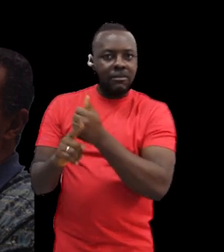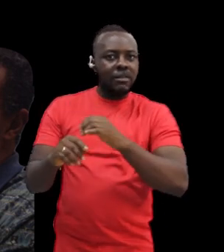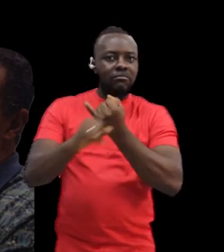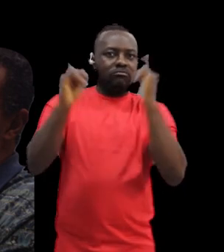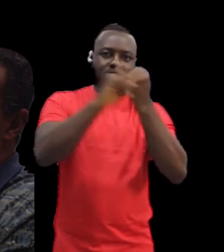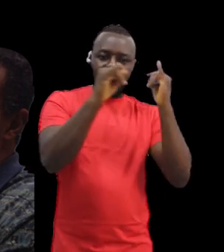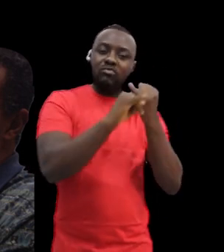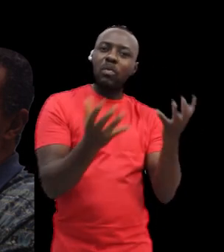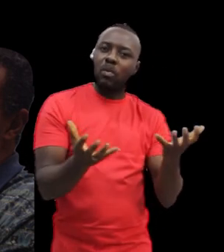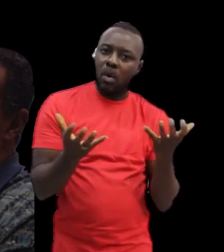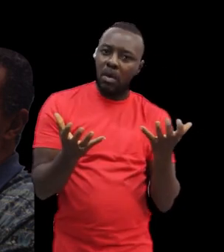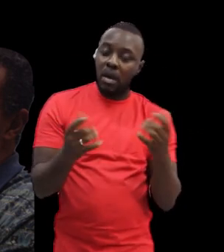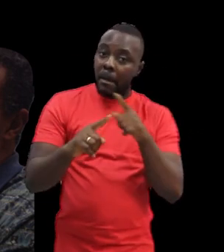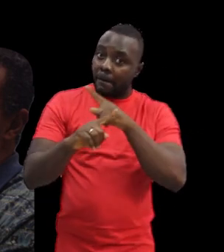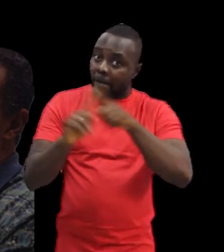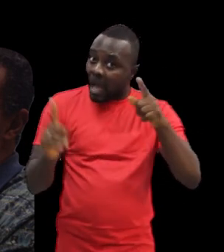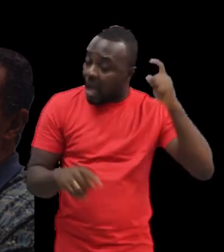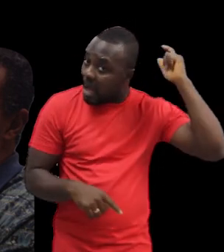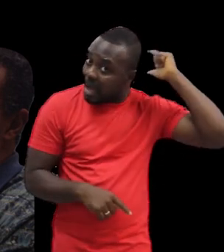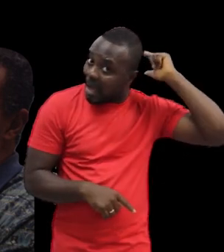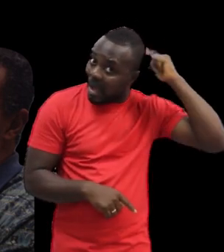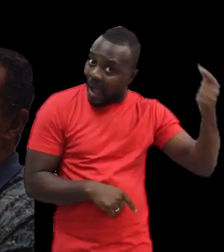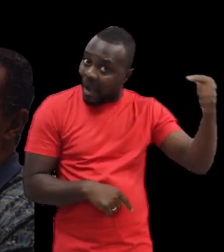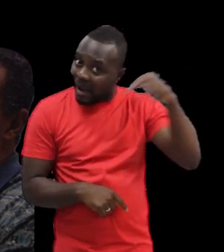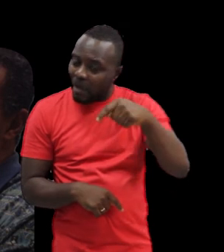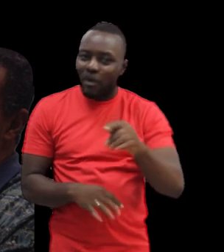But more than that, he cared about the souls of men.